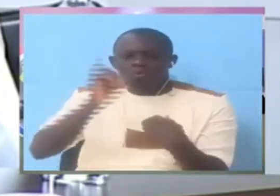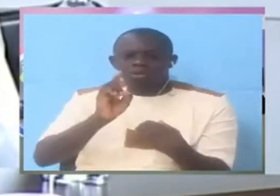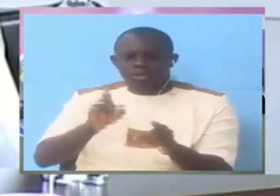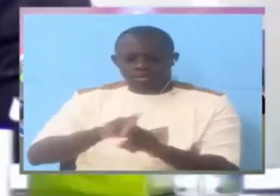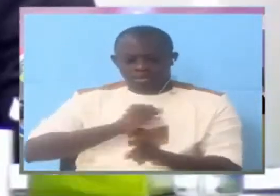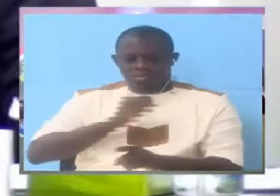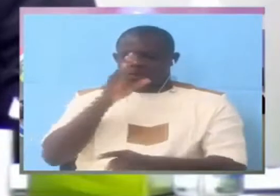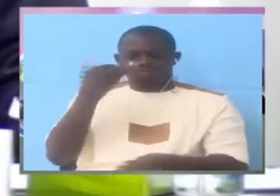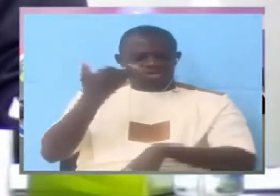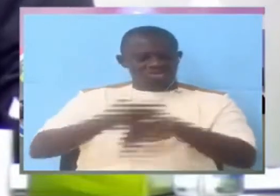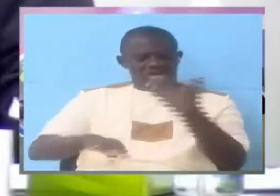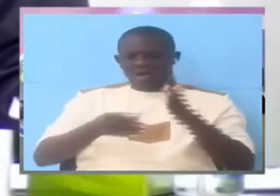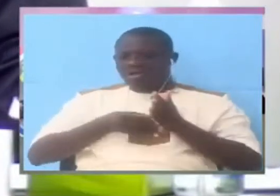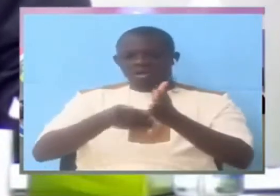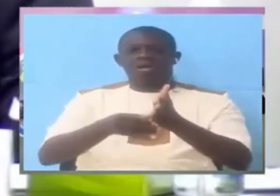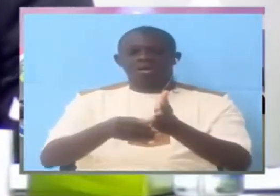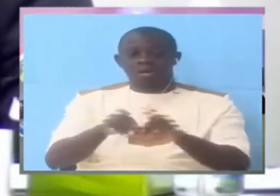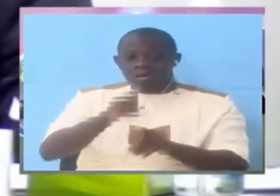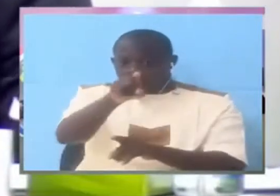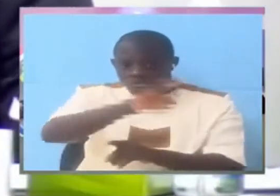So you do not know what they do?